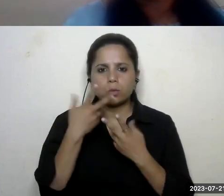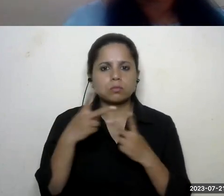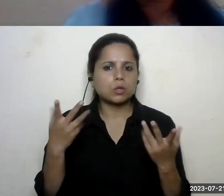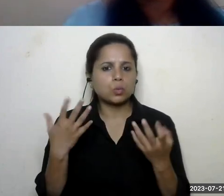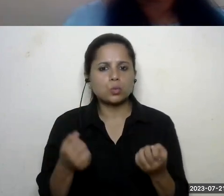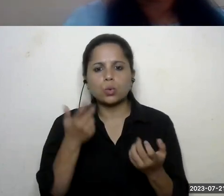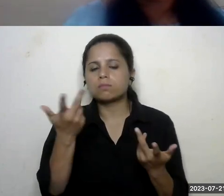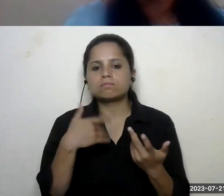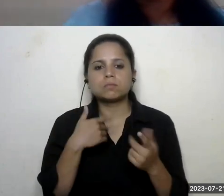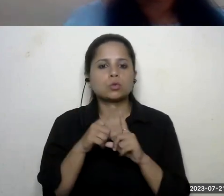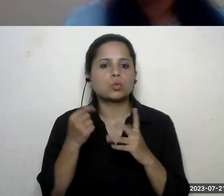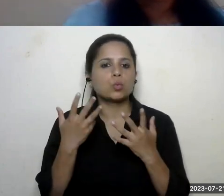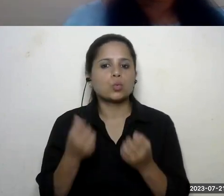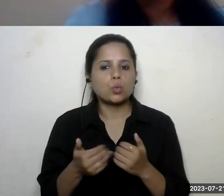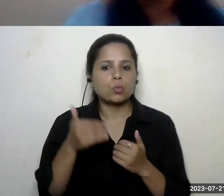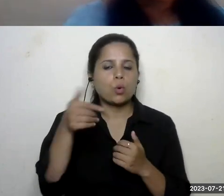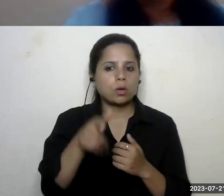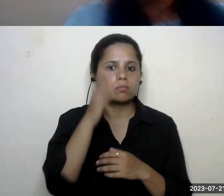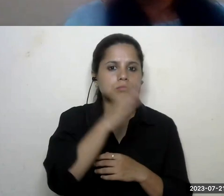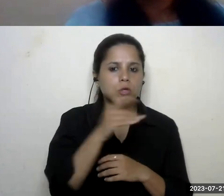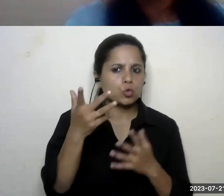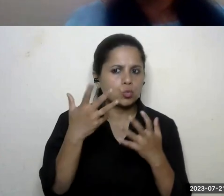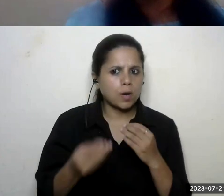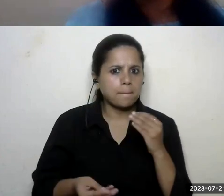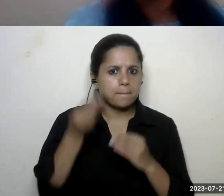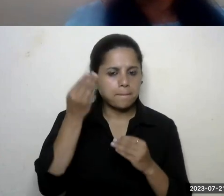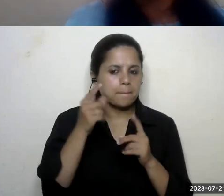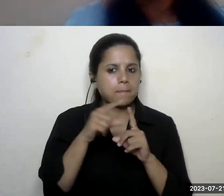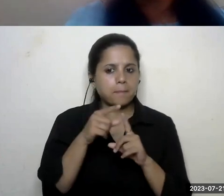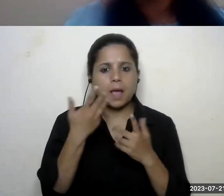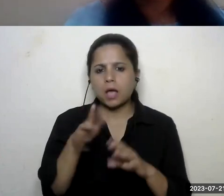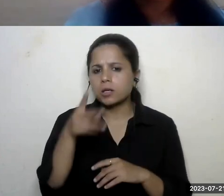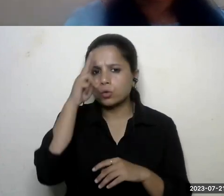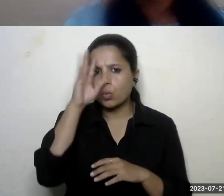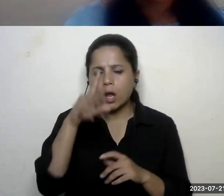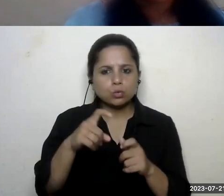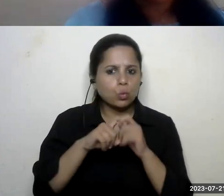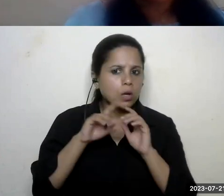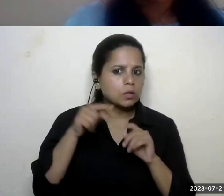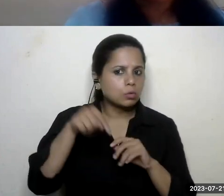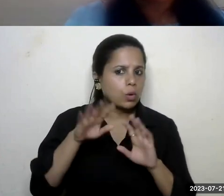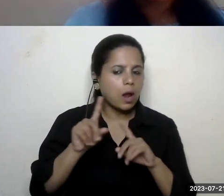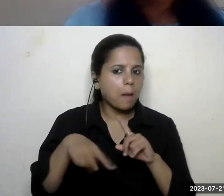to do in terms of these webinars and any questions you have about today's session um